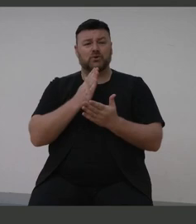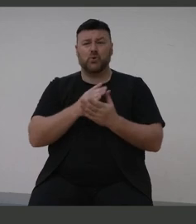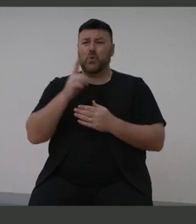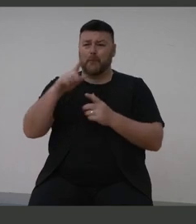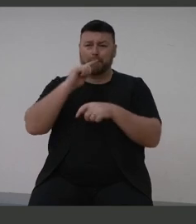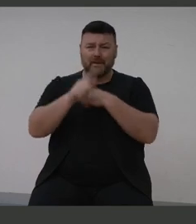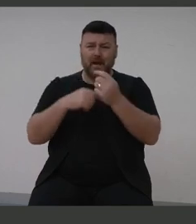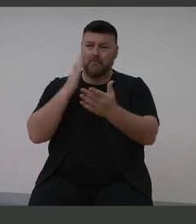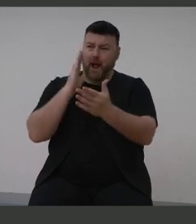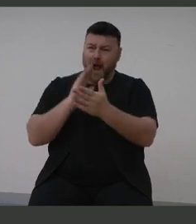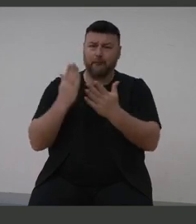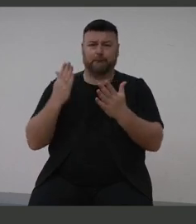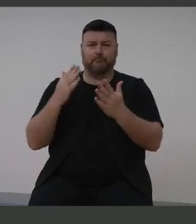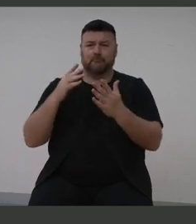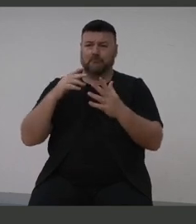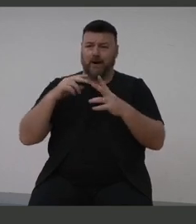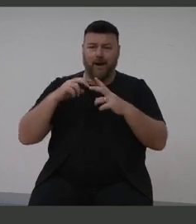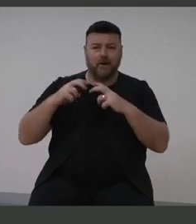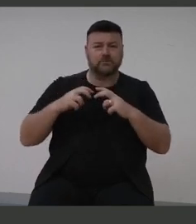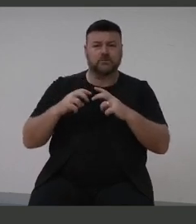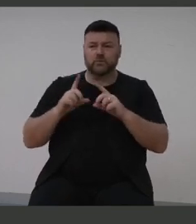that transforms lives.